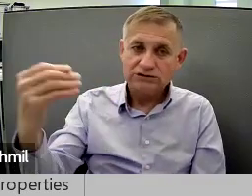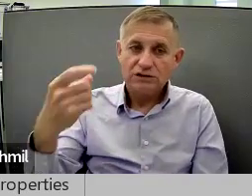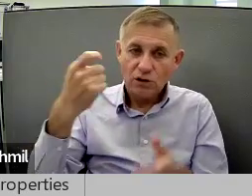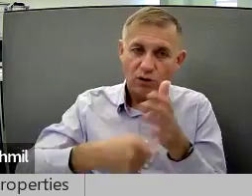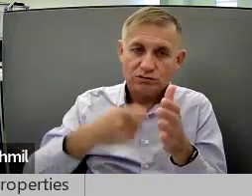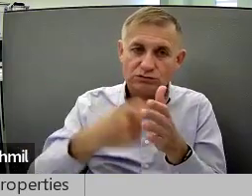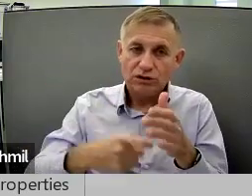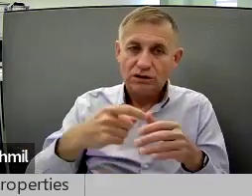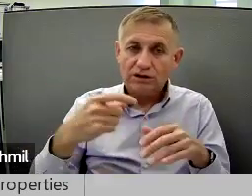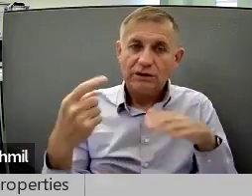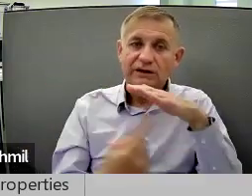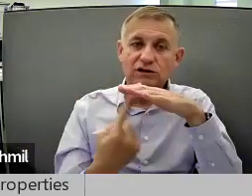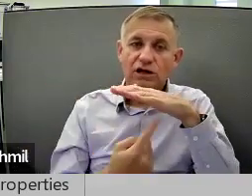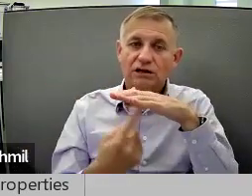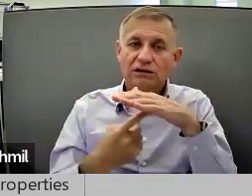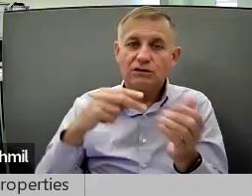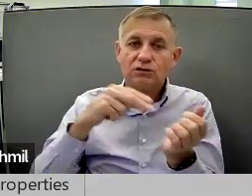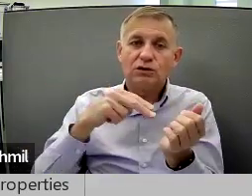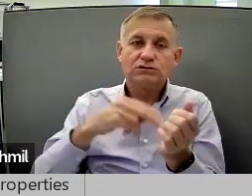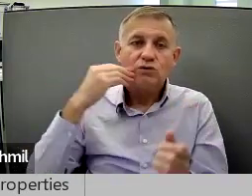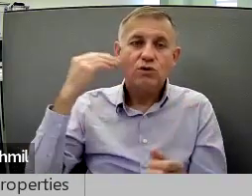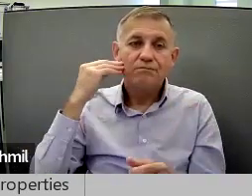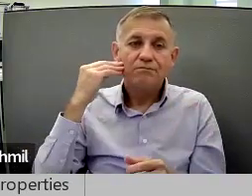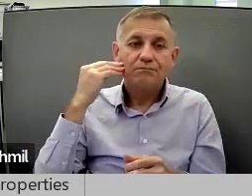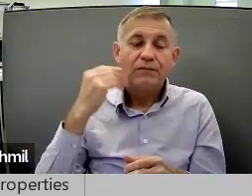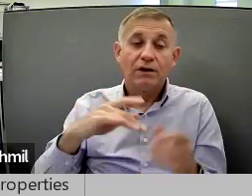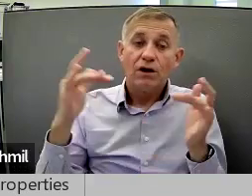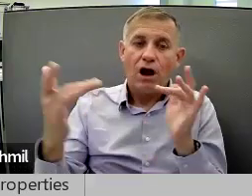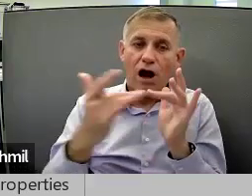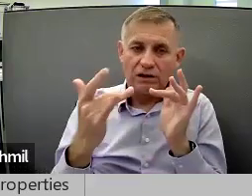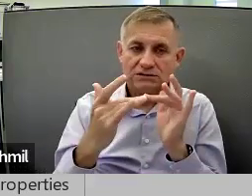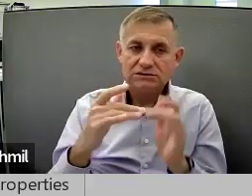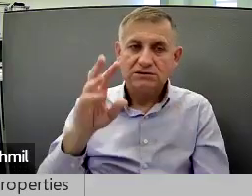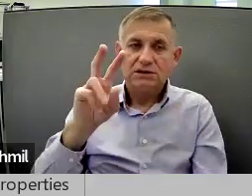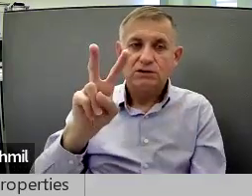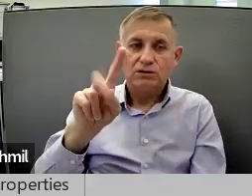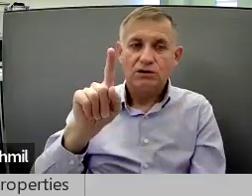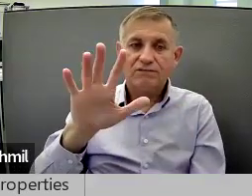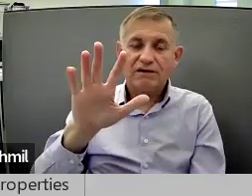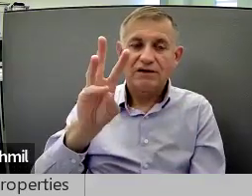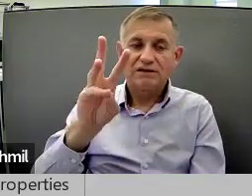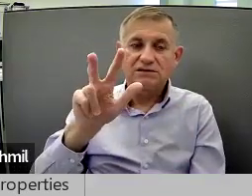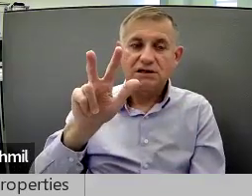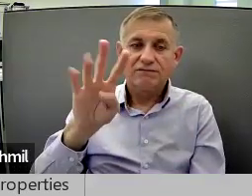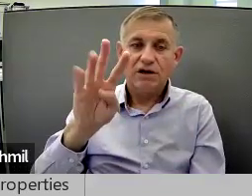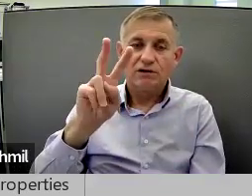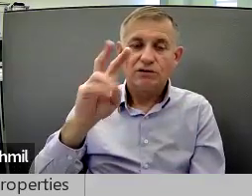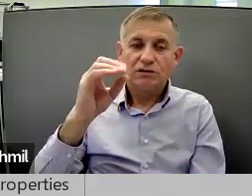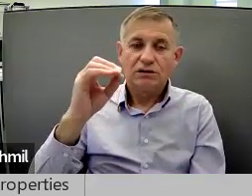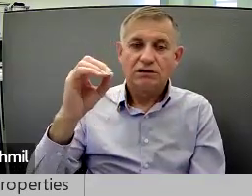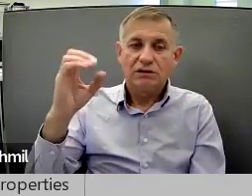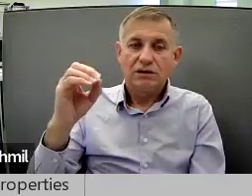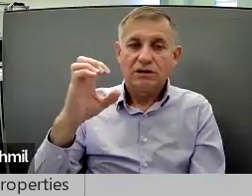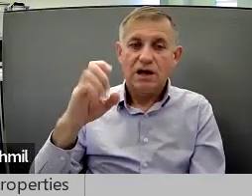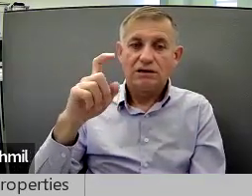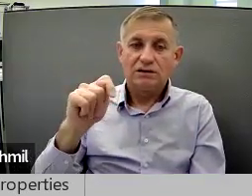transition out of costly and isolating nursing homes. Contact us at 215-634